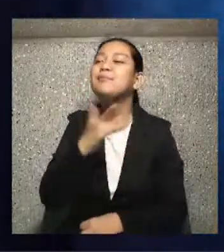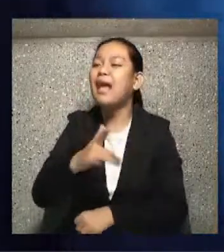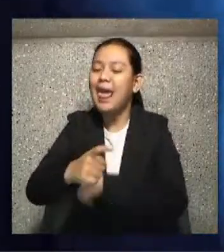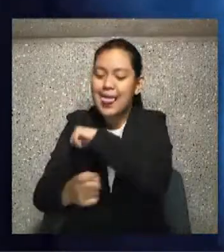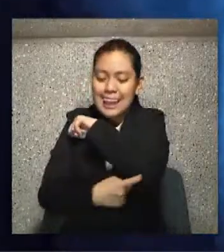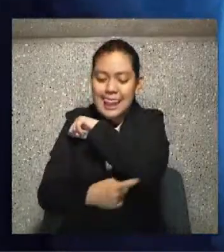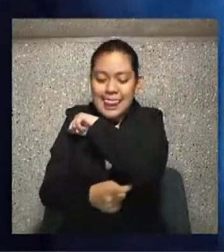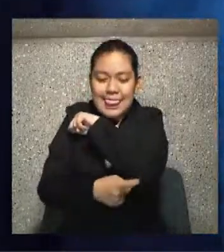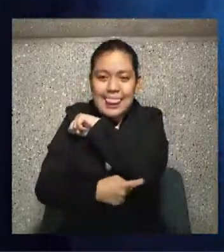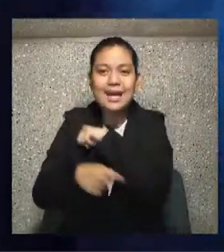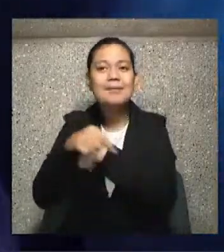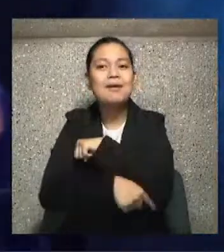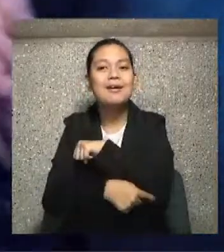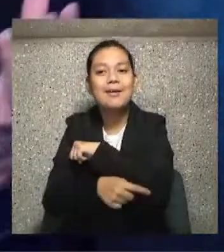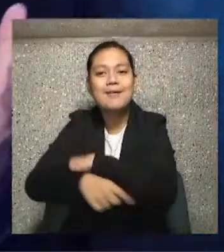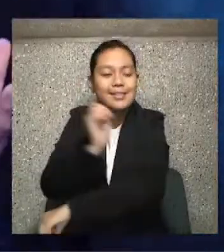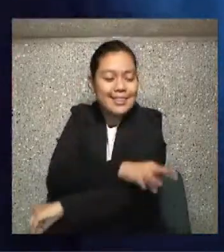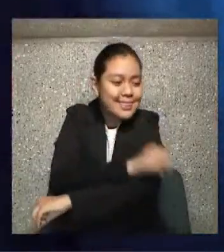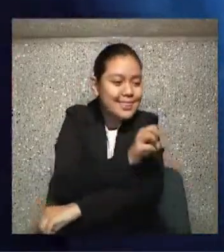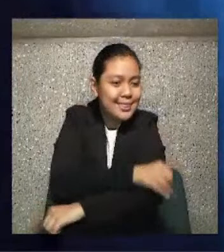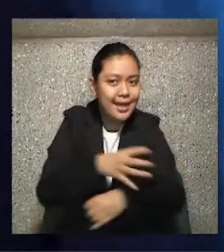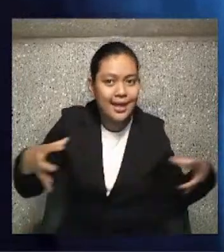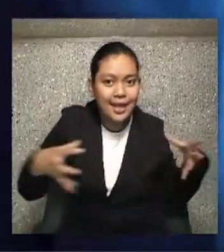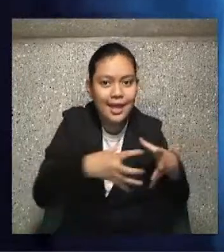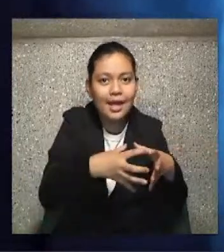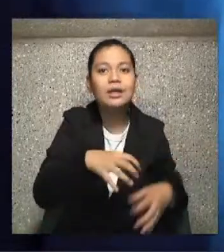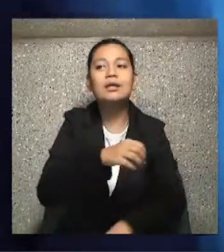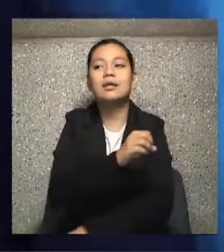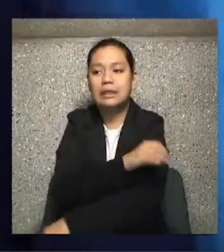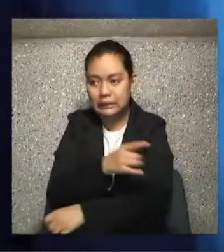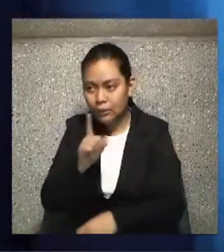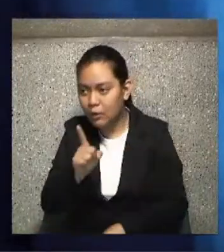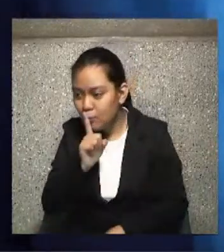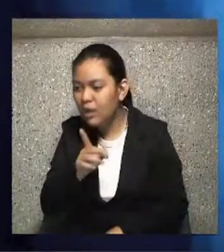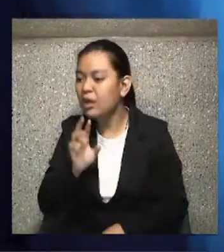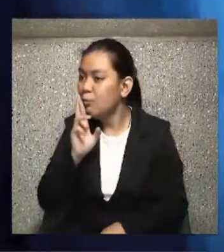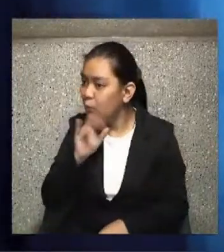Chismas doesn't even feel like a sin because when we hear it, we say, oh, really?